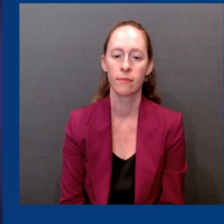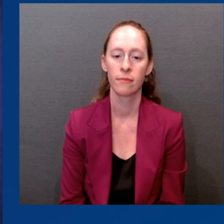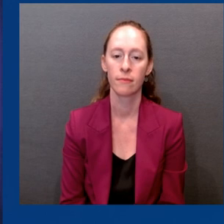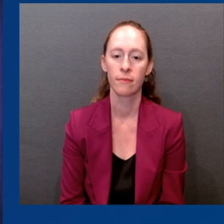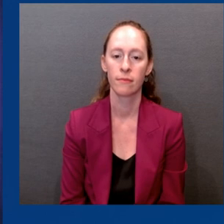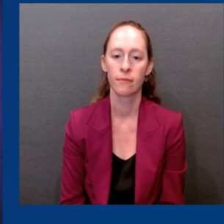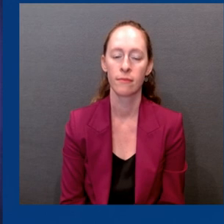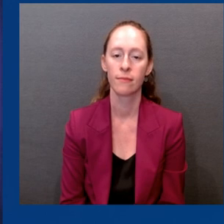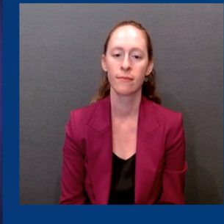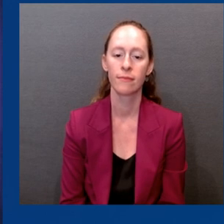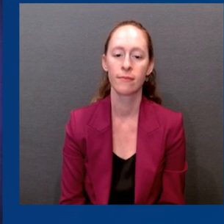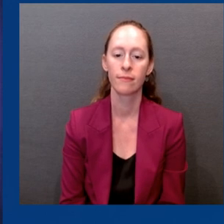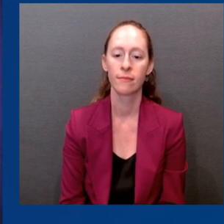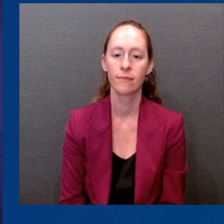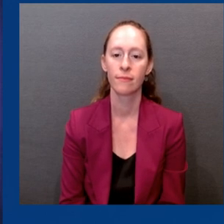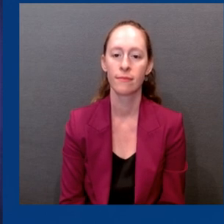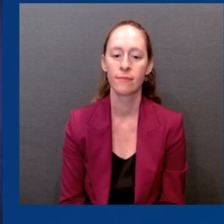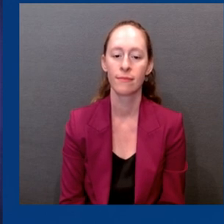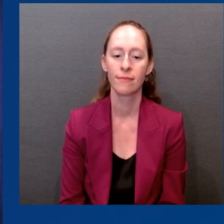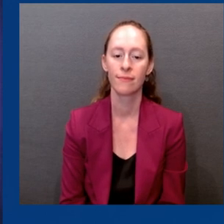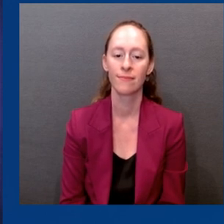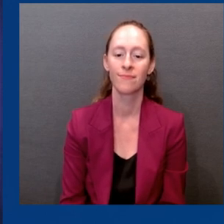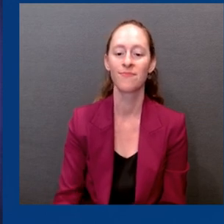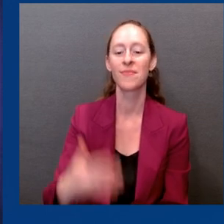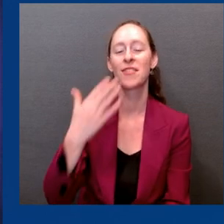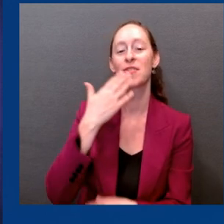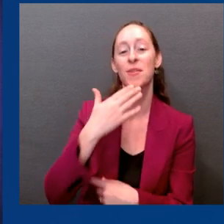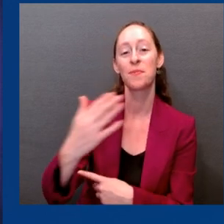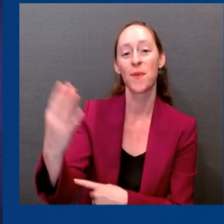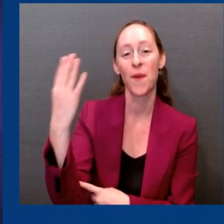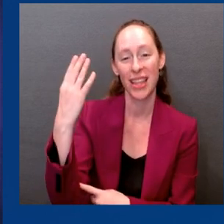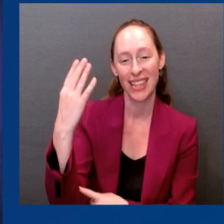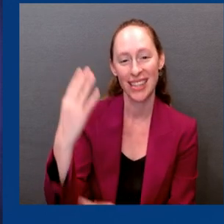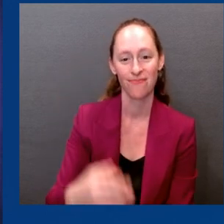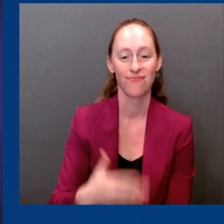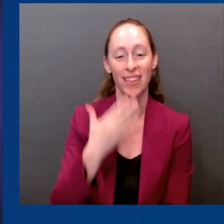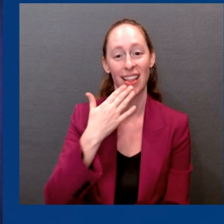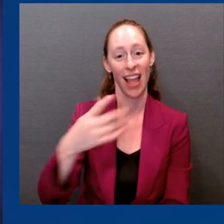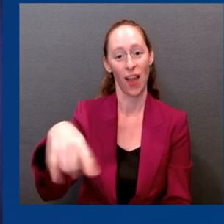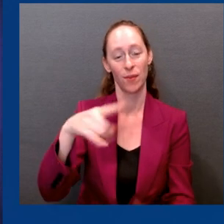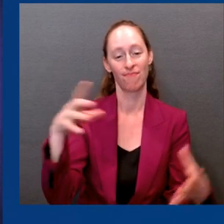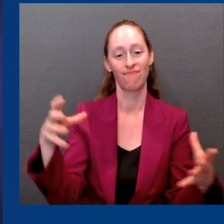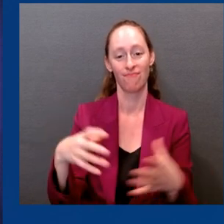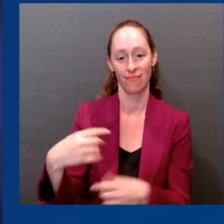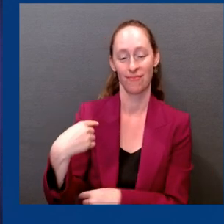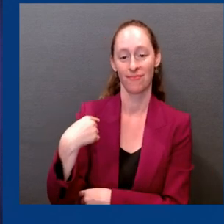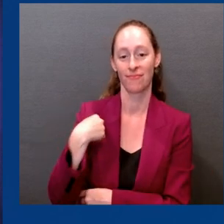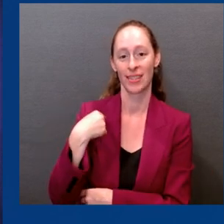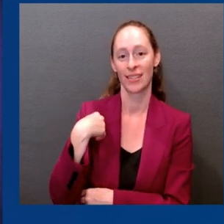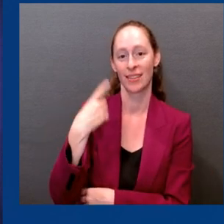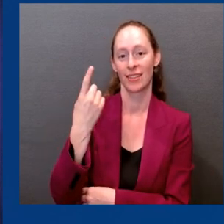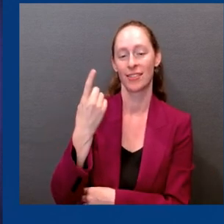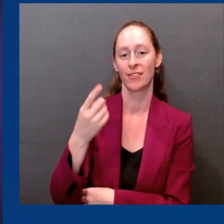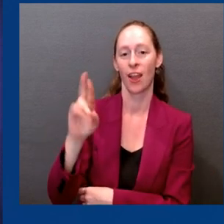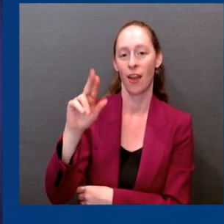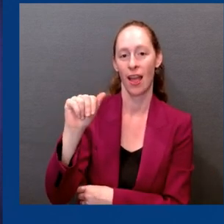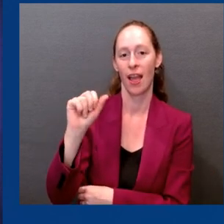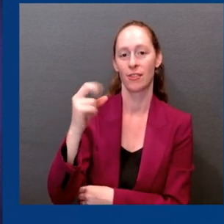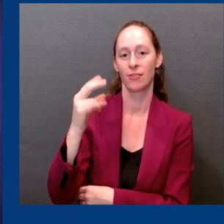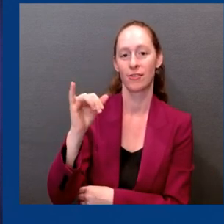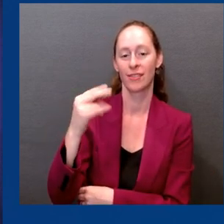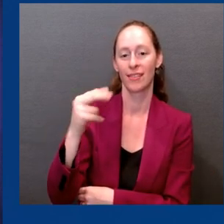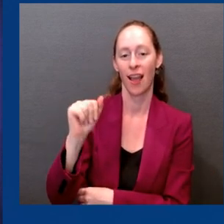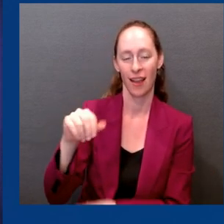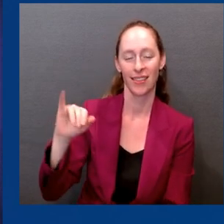Good morning, everybody. Thanks for joining us. My name is Ashish Jha and I'm the White House COVID-19 Response Coordinator. Today, I'm joined by